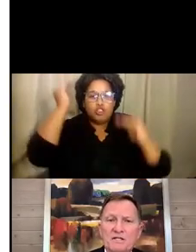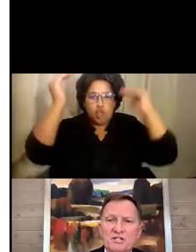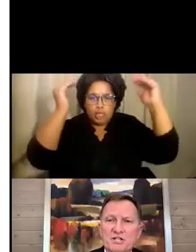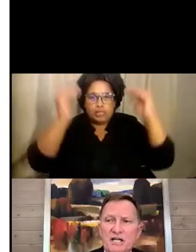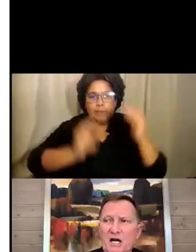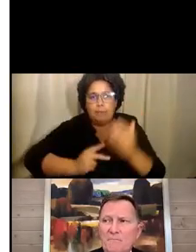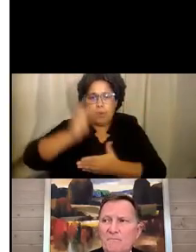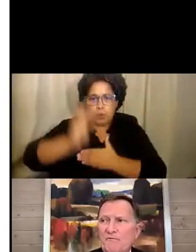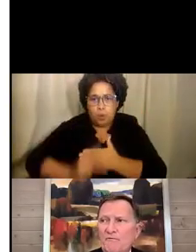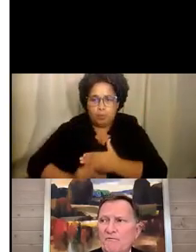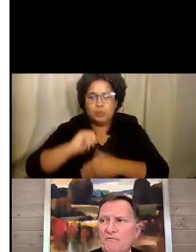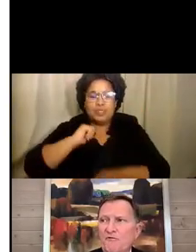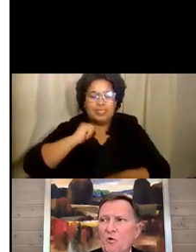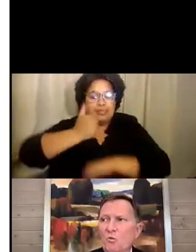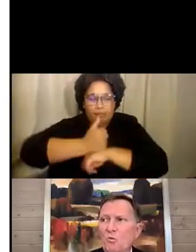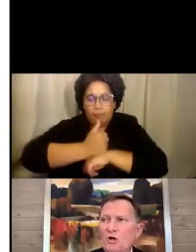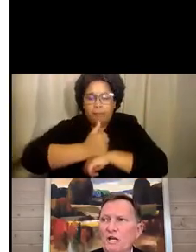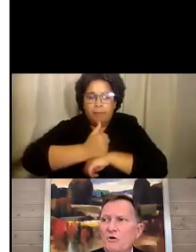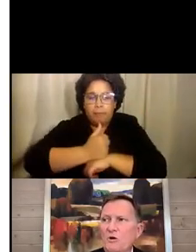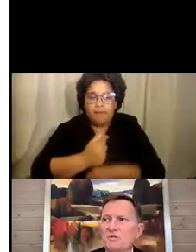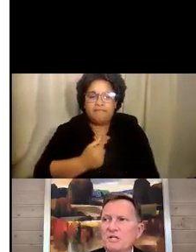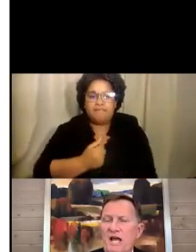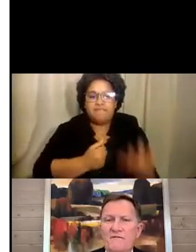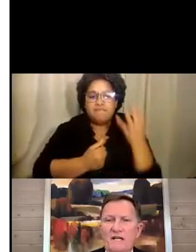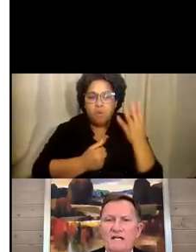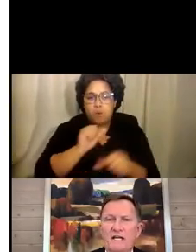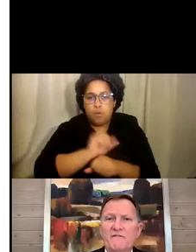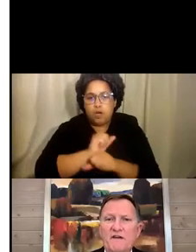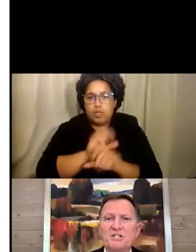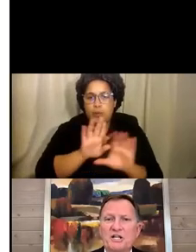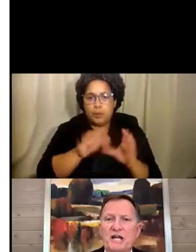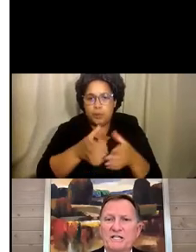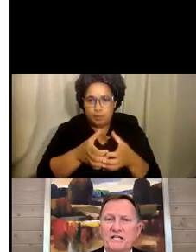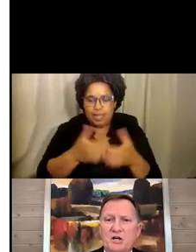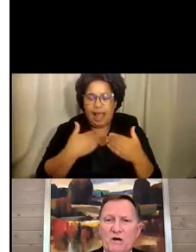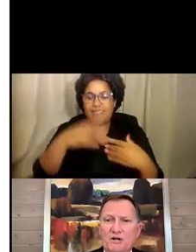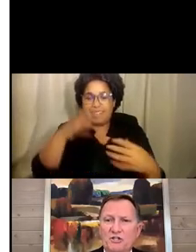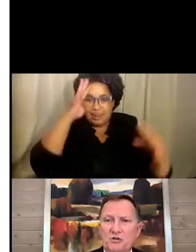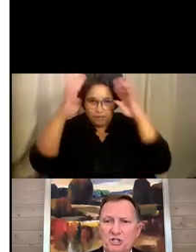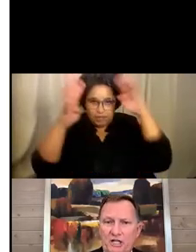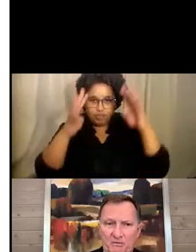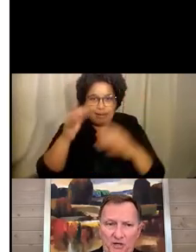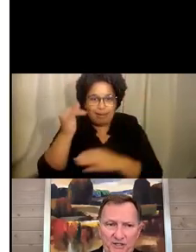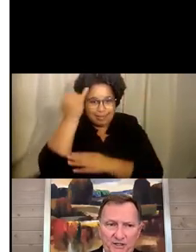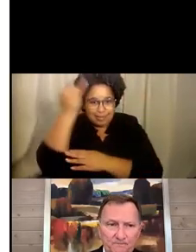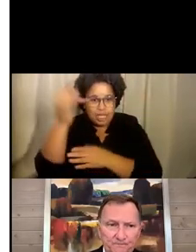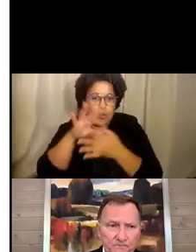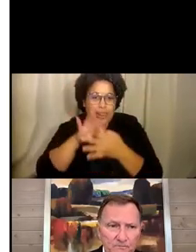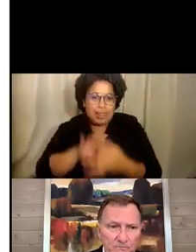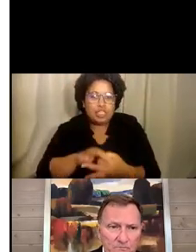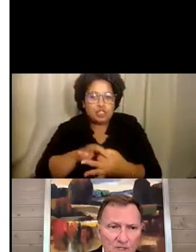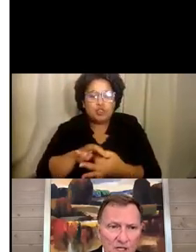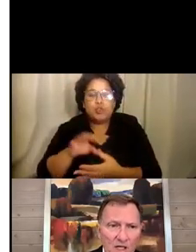to set up four working groups to have an innovation idea around a social enterprise.